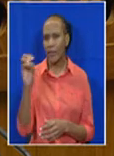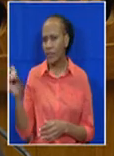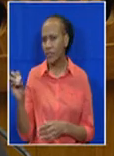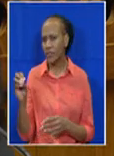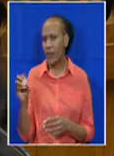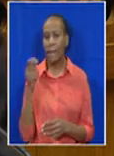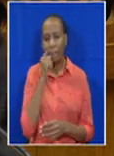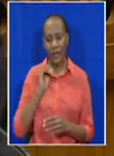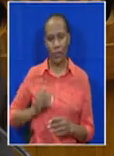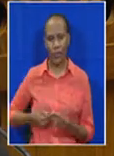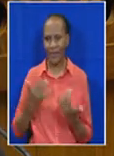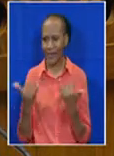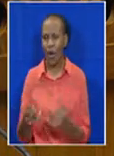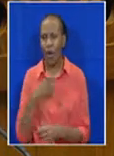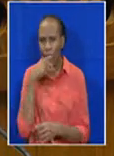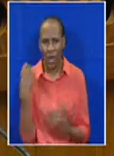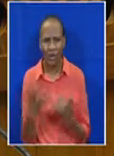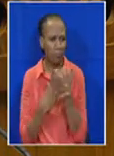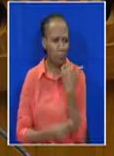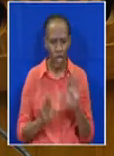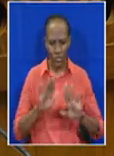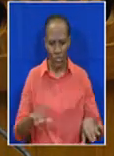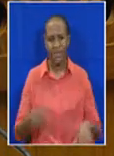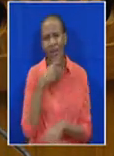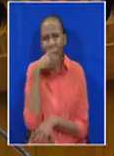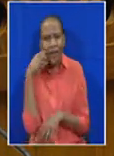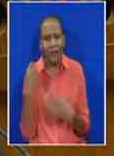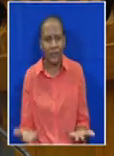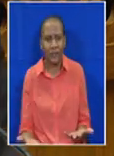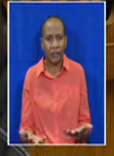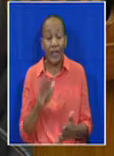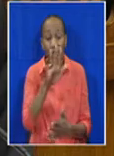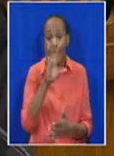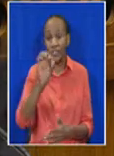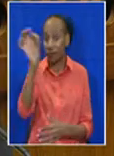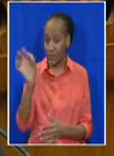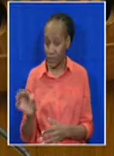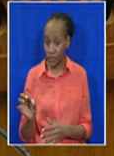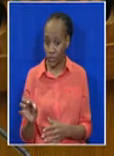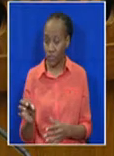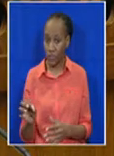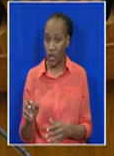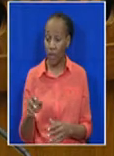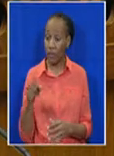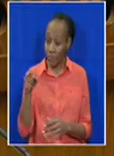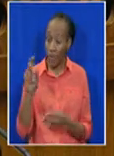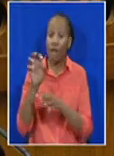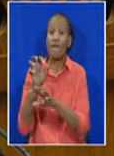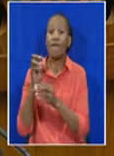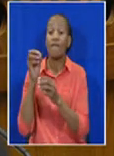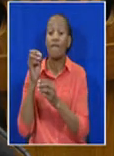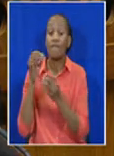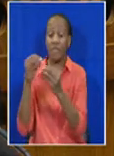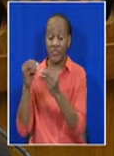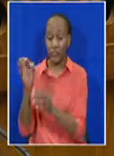to a life of poverty where their children will go to bed hungry. Ninety percent of these 800 unsuccessful fishermen